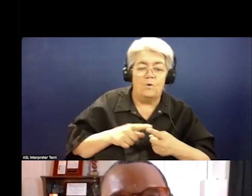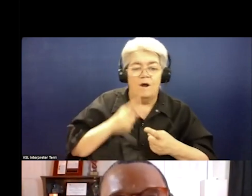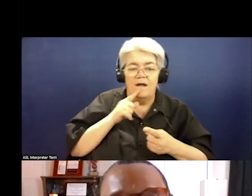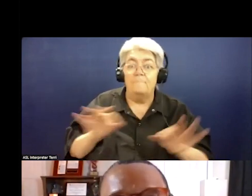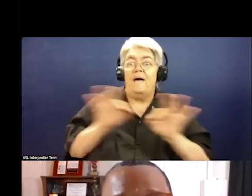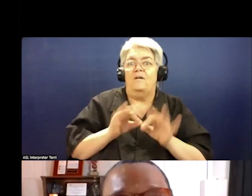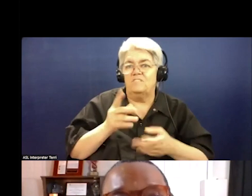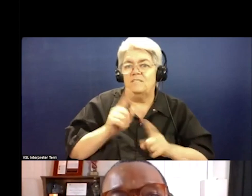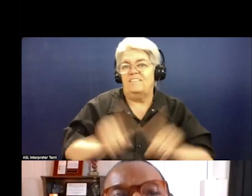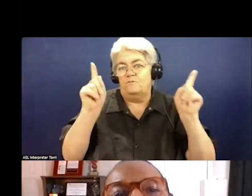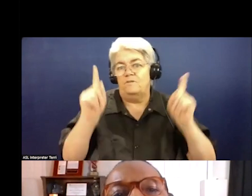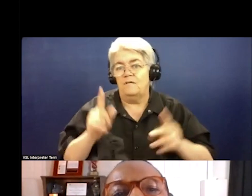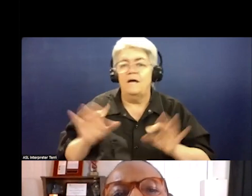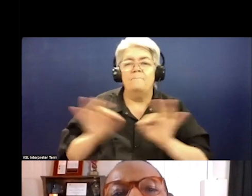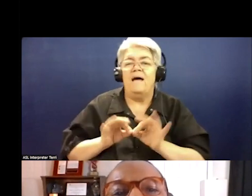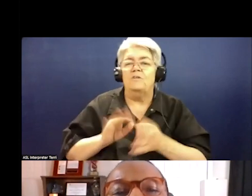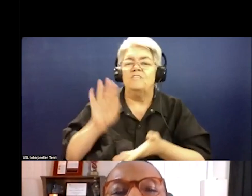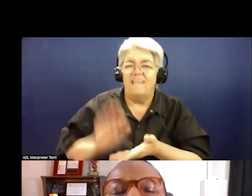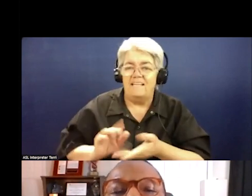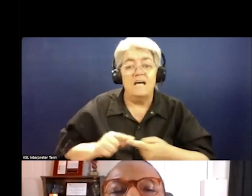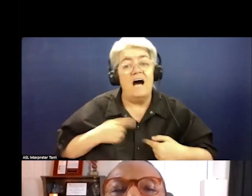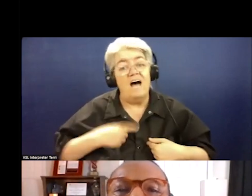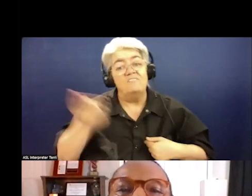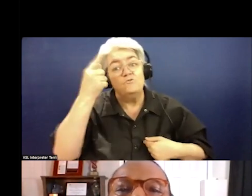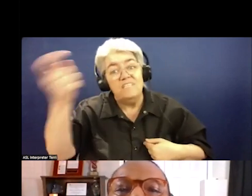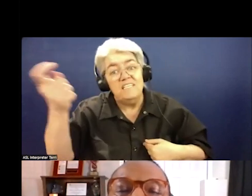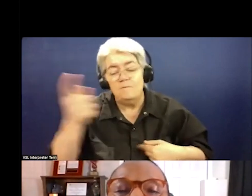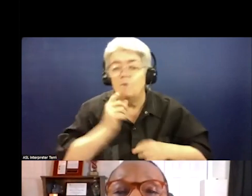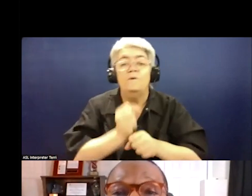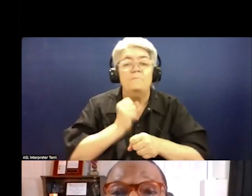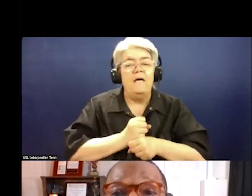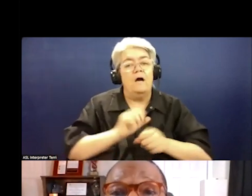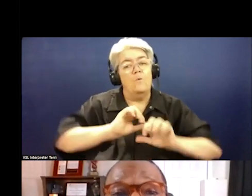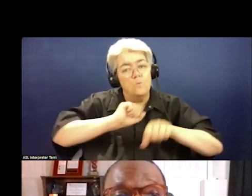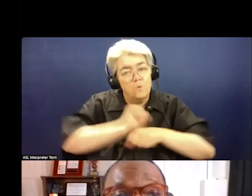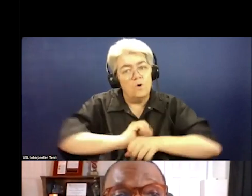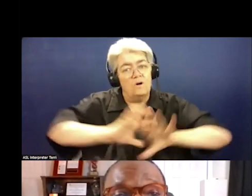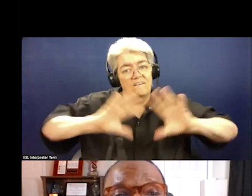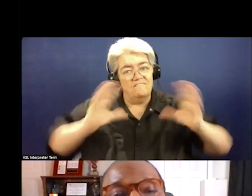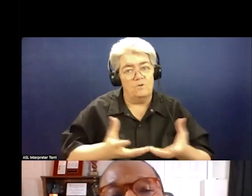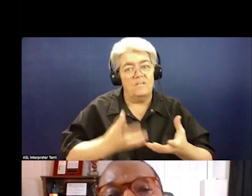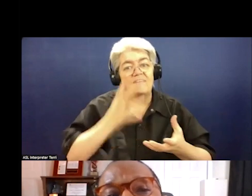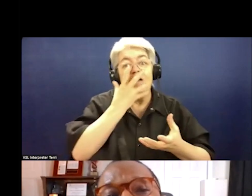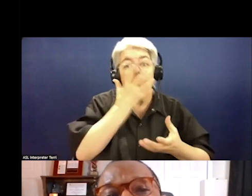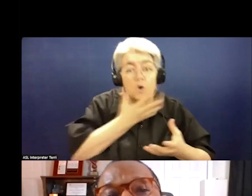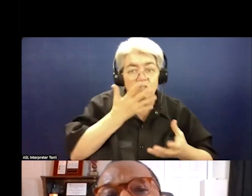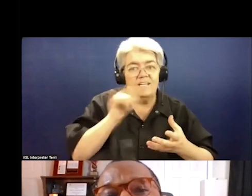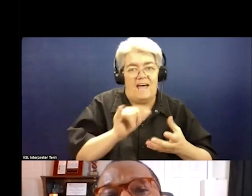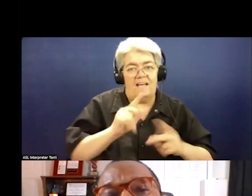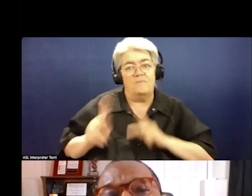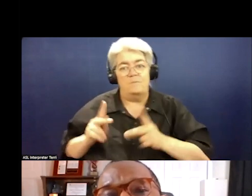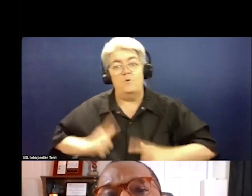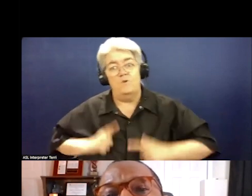that it matters less. I have a dream that we build a workforce that mirrors the populations they serve and that we partner with